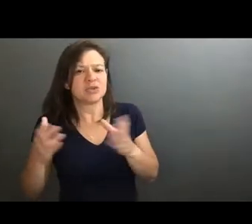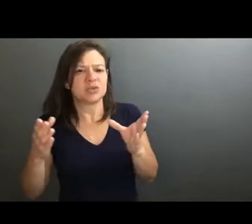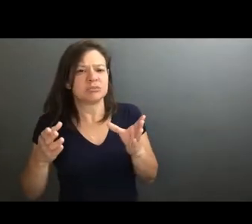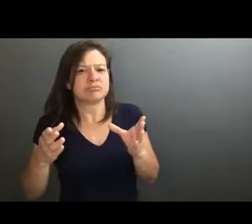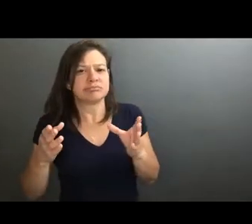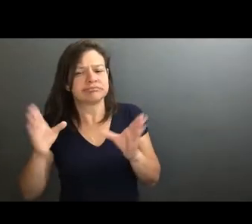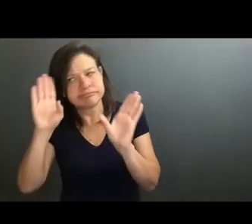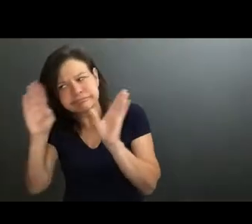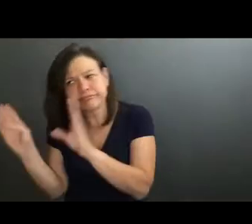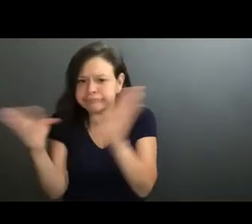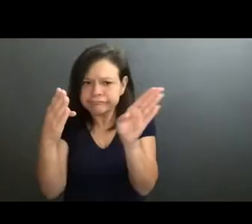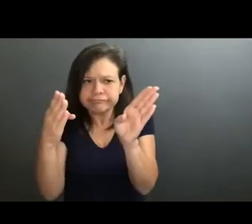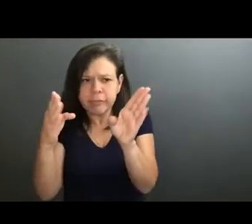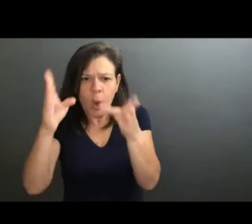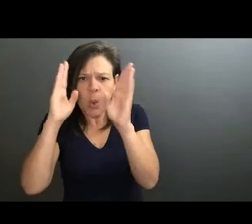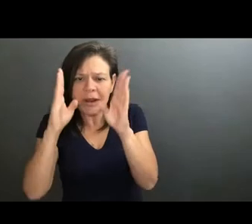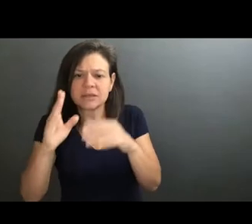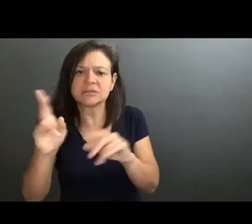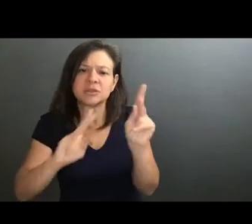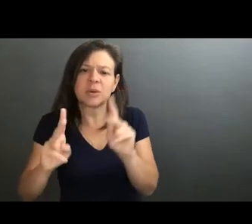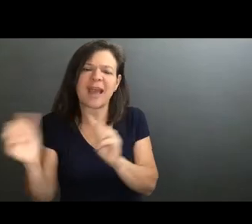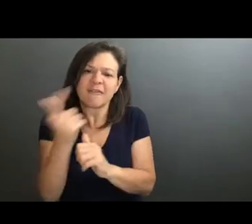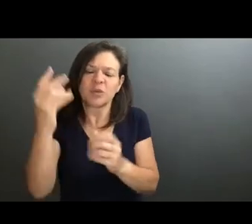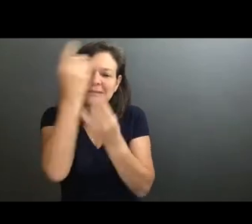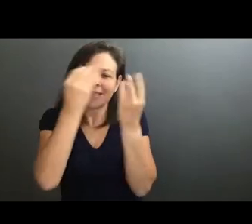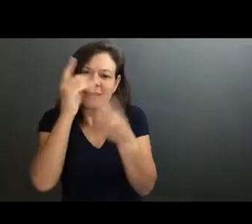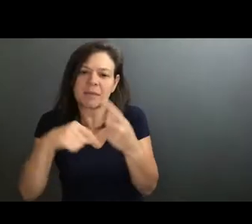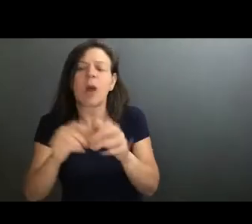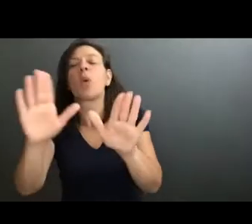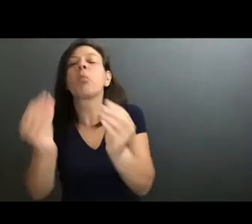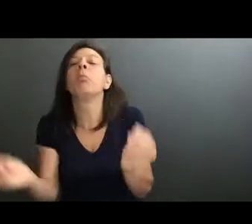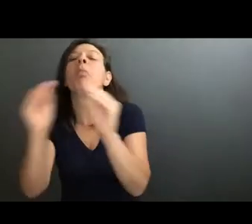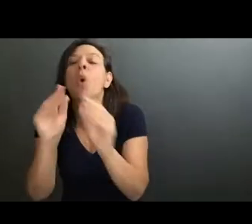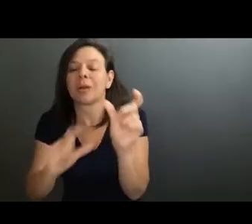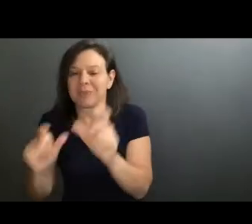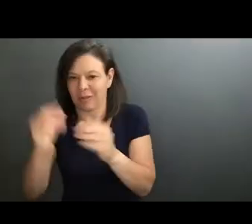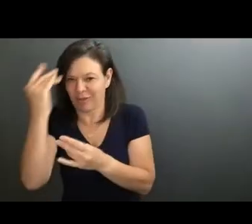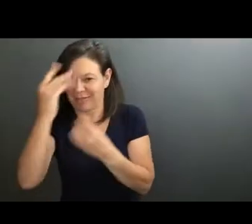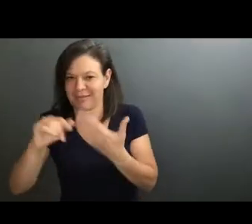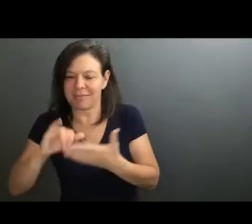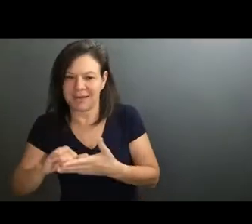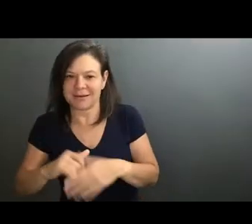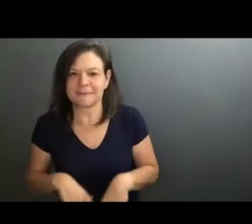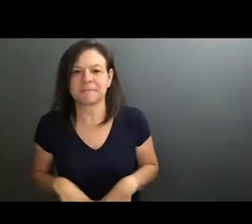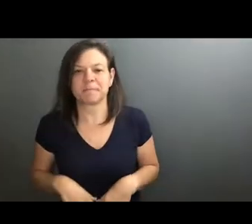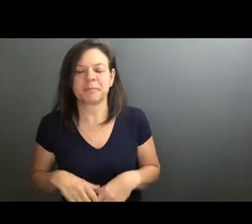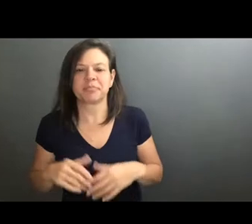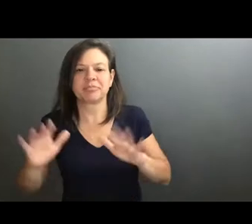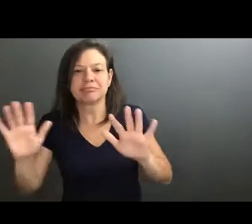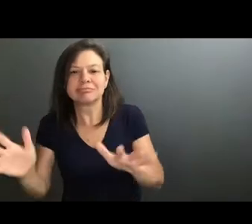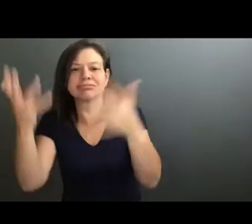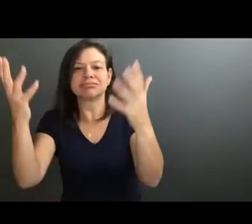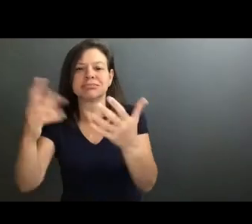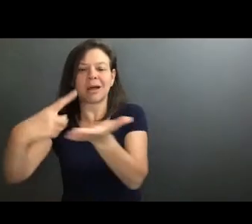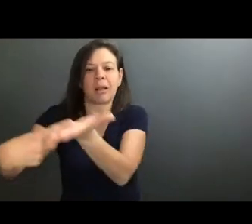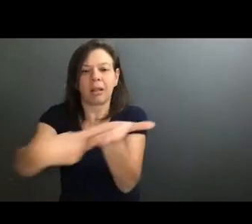I mean, you know, and so that everyone's thinking about it, or at least more people, you know, I think just sort of bringing it up and talking about